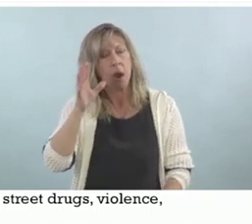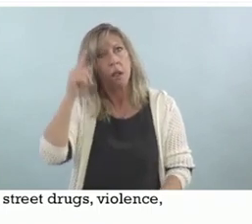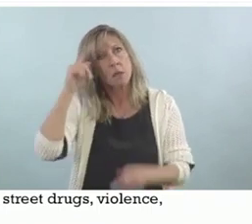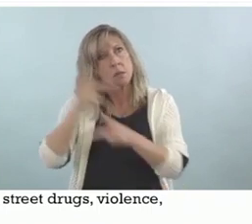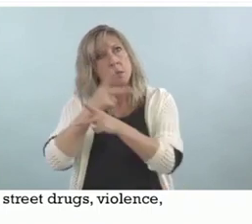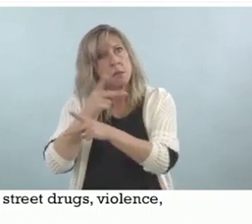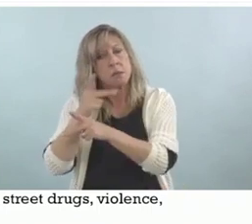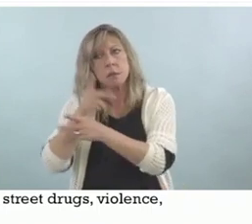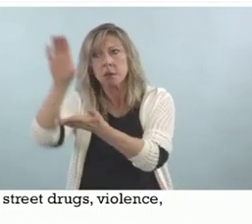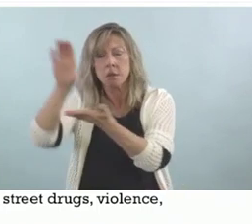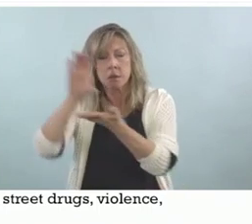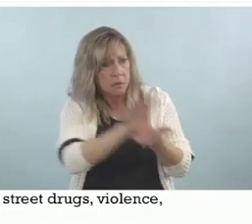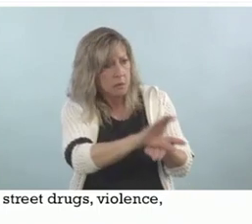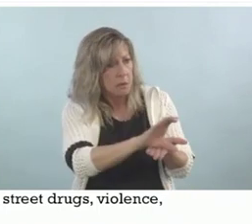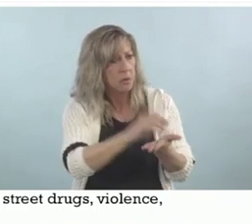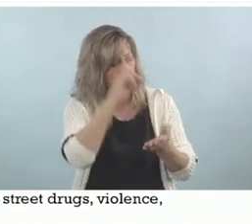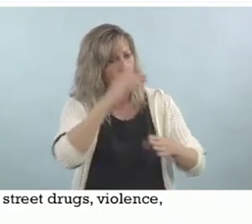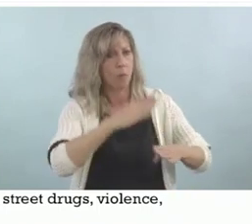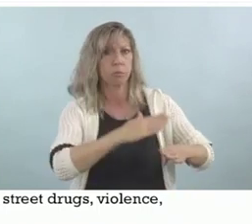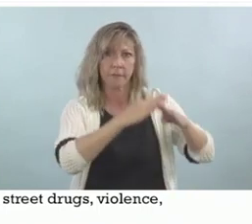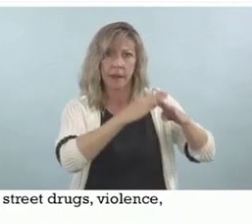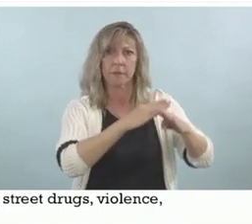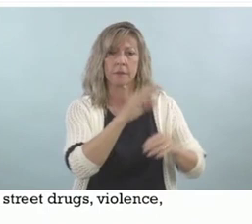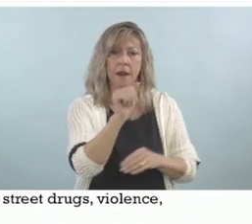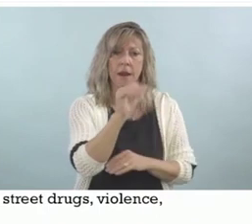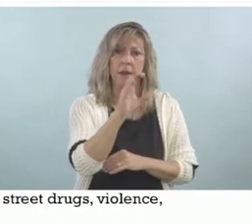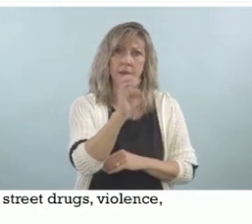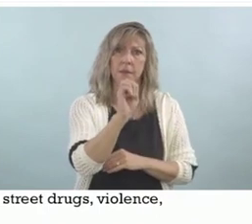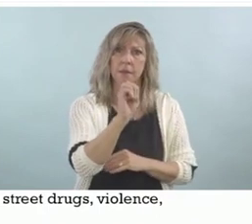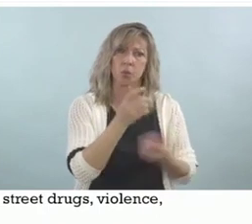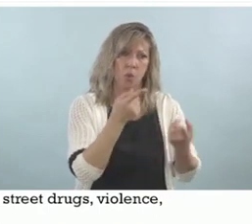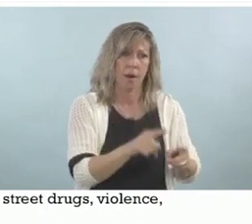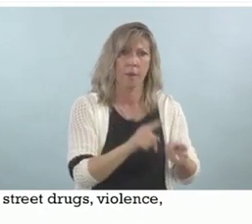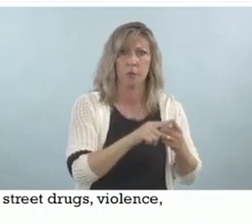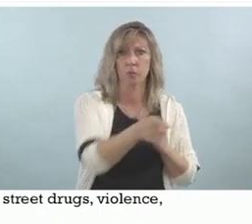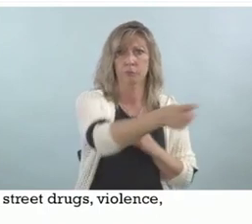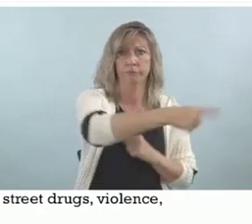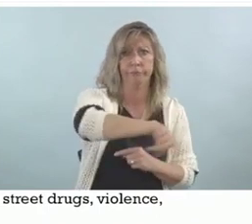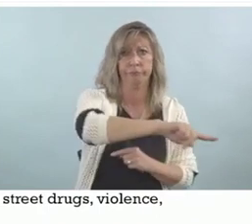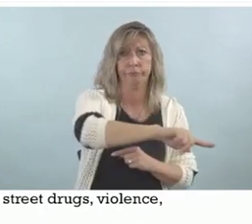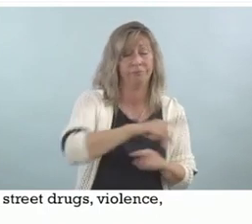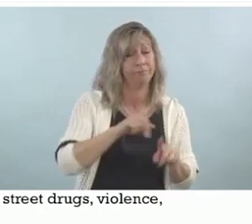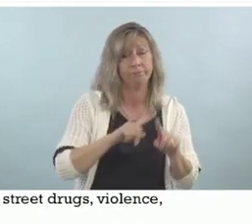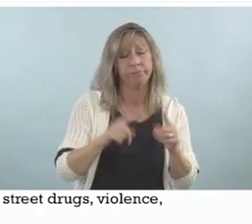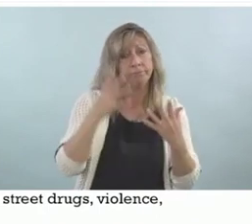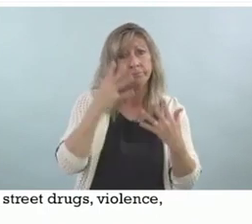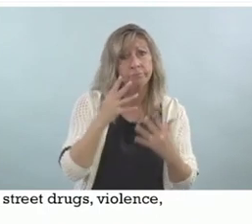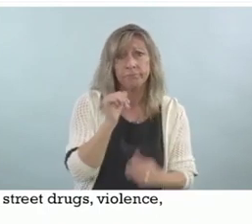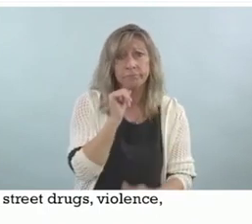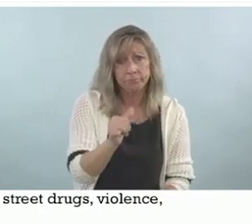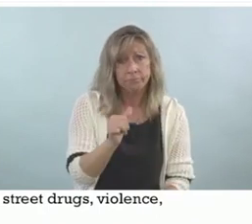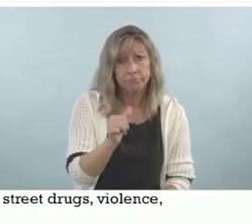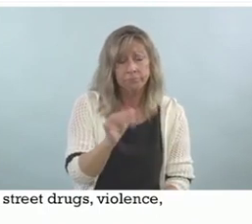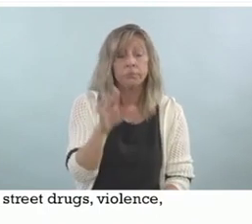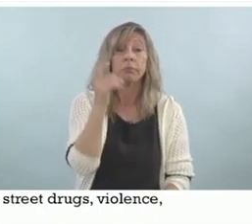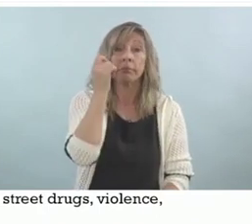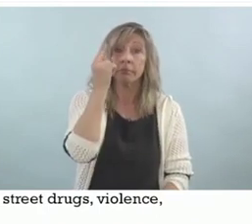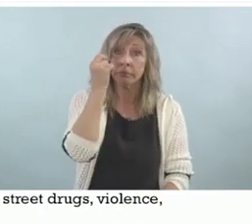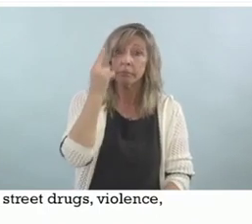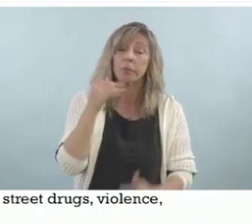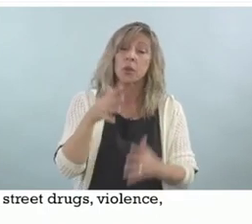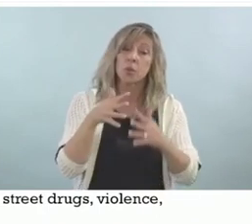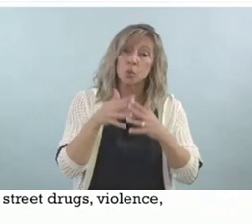Unfortunately, that has not happened, although in the United States we are seeing some growth in that area. There is